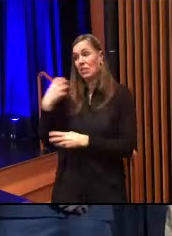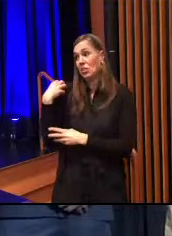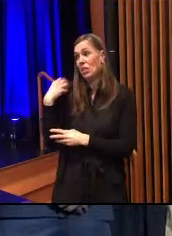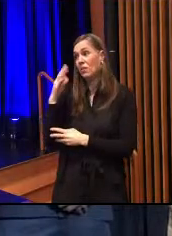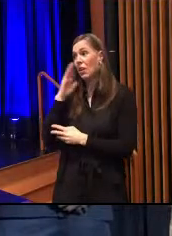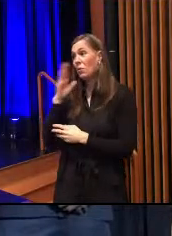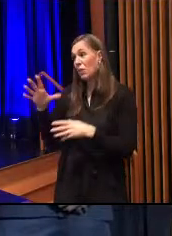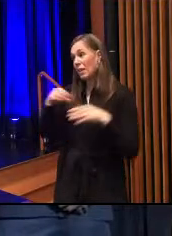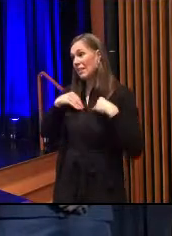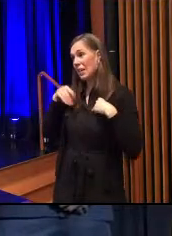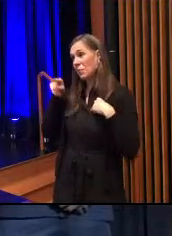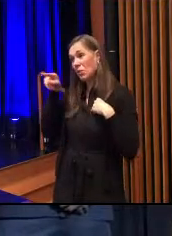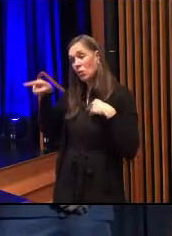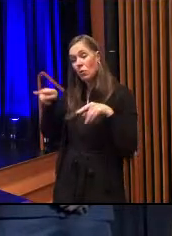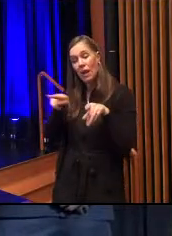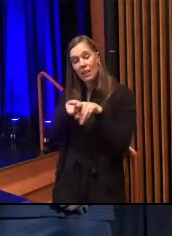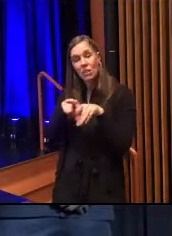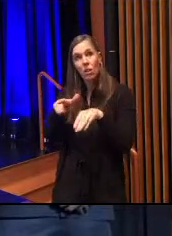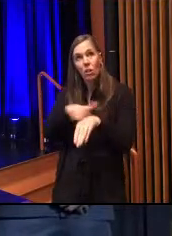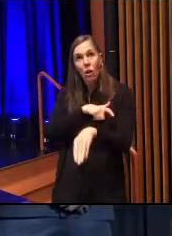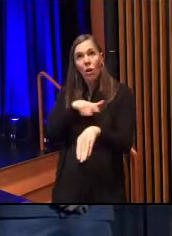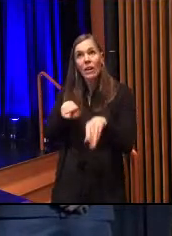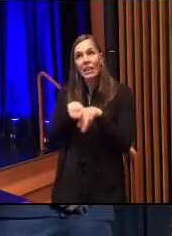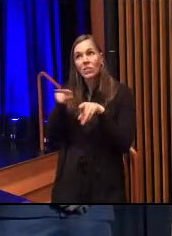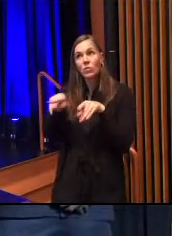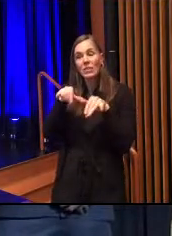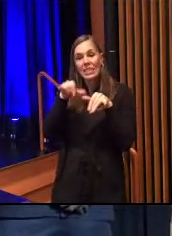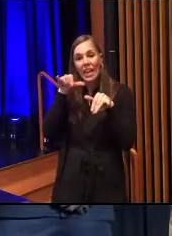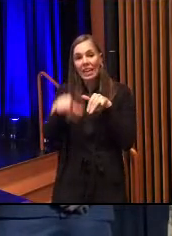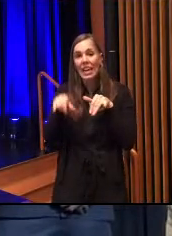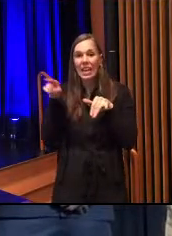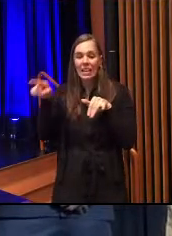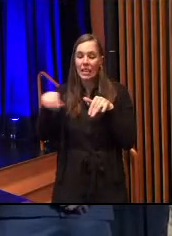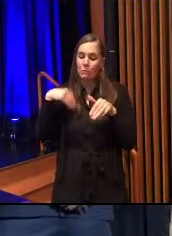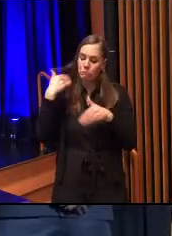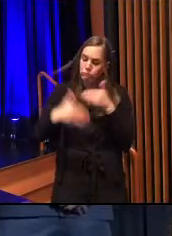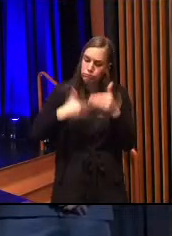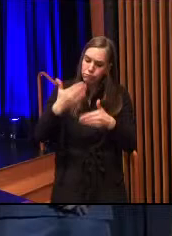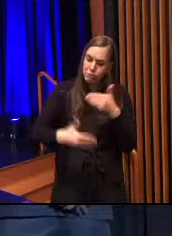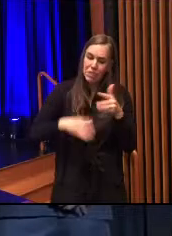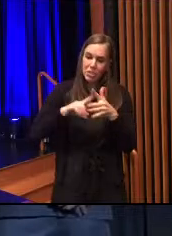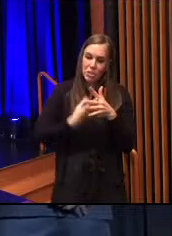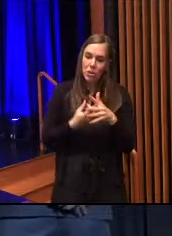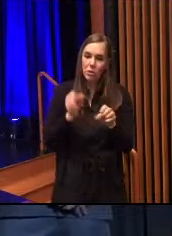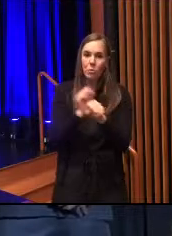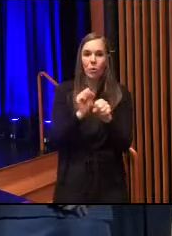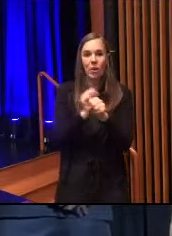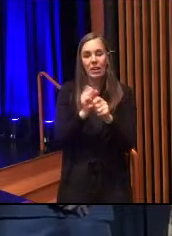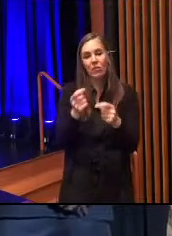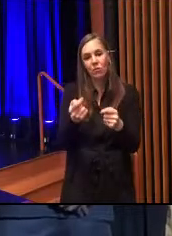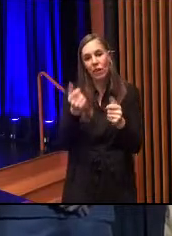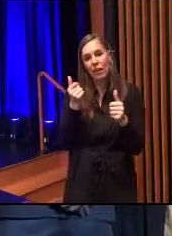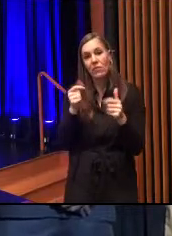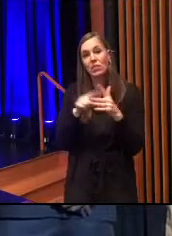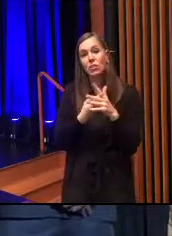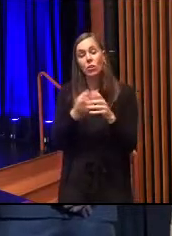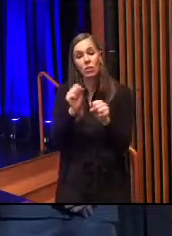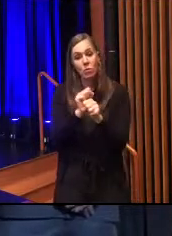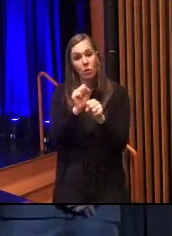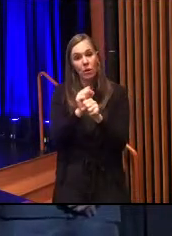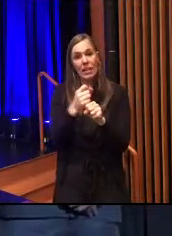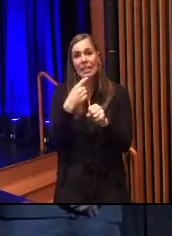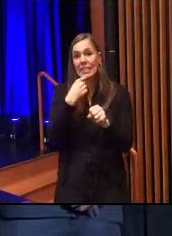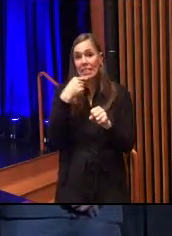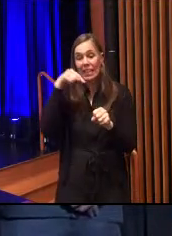as you'll stay, thank you. But he dug right in. He jumped immediately into the work and